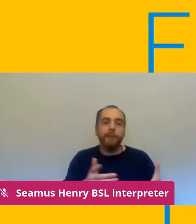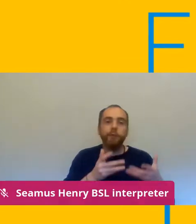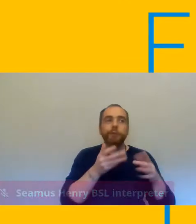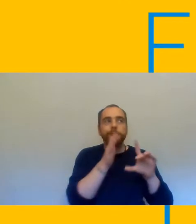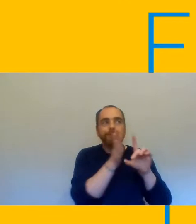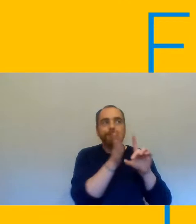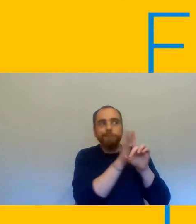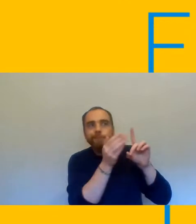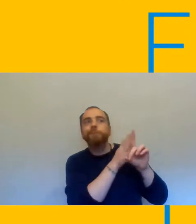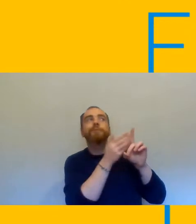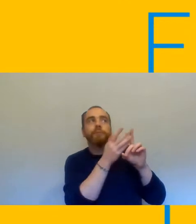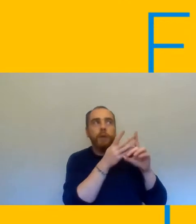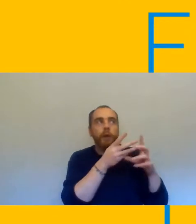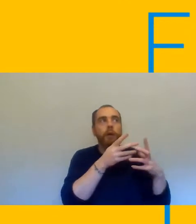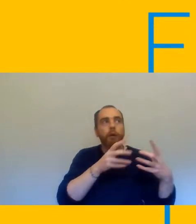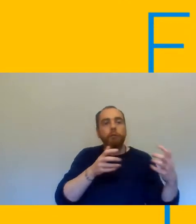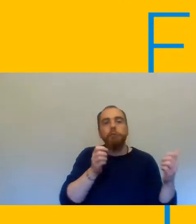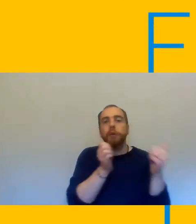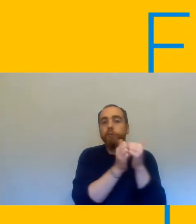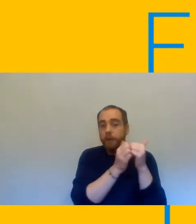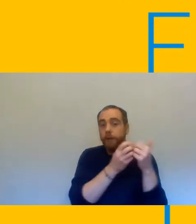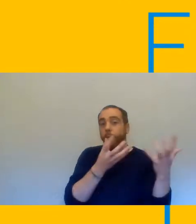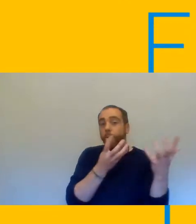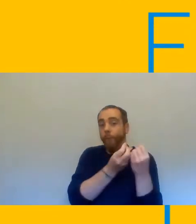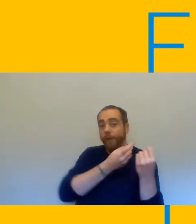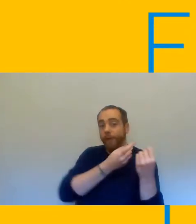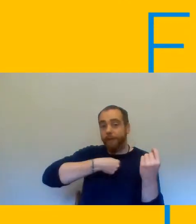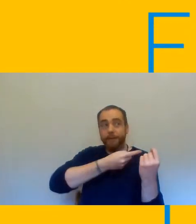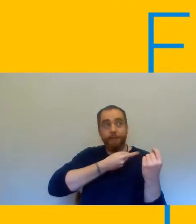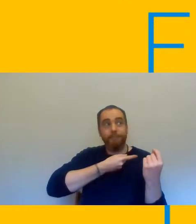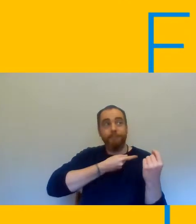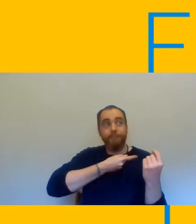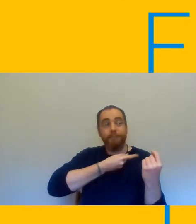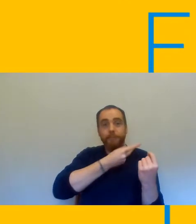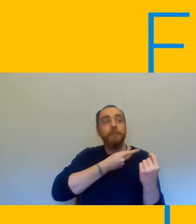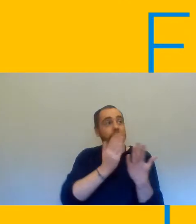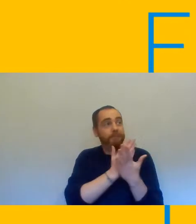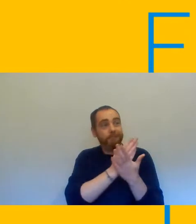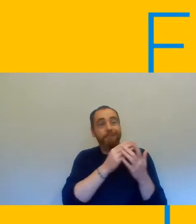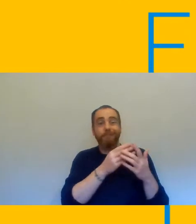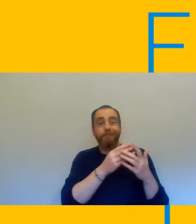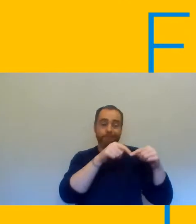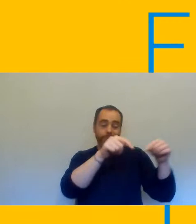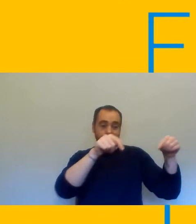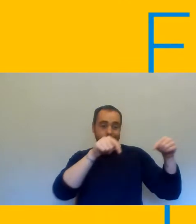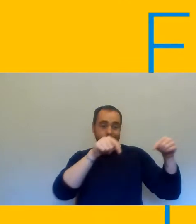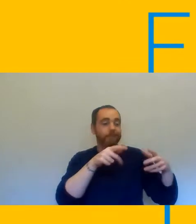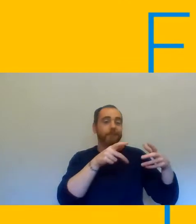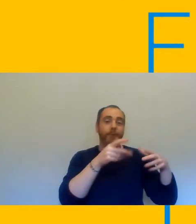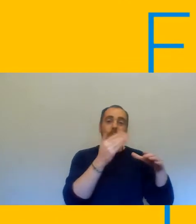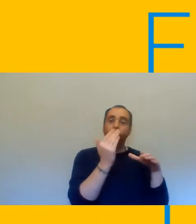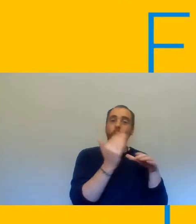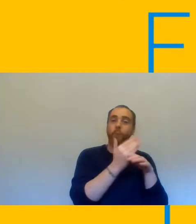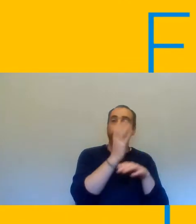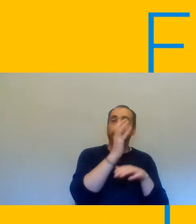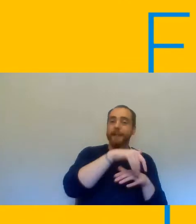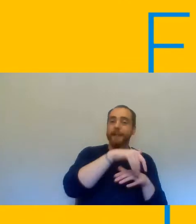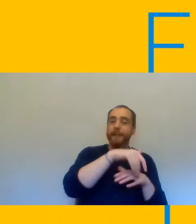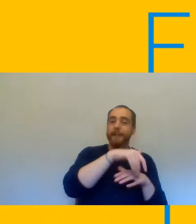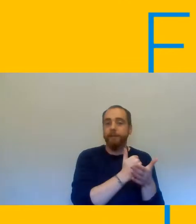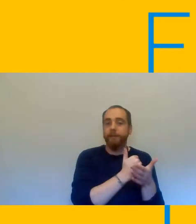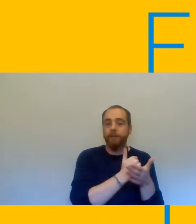reach agreement with us um to make the workplace safe we have a range of uh tools in our toolbox and we can use all of those